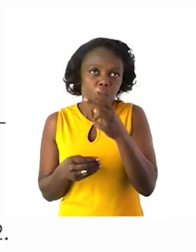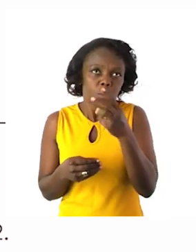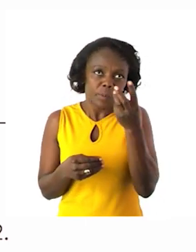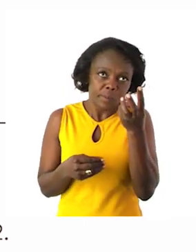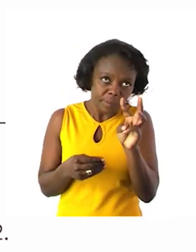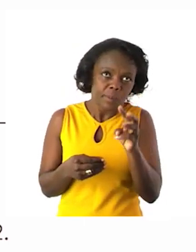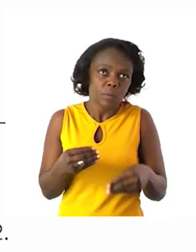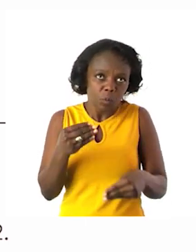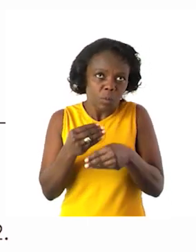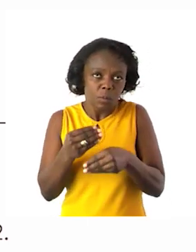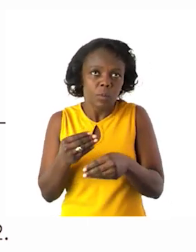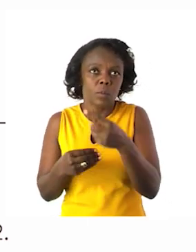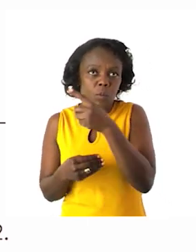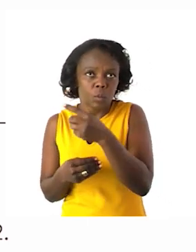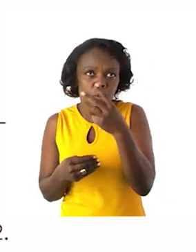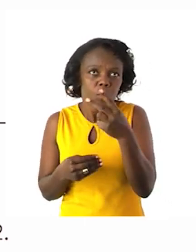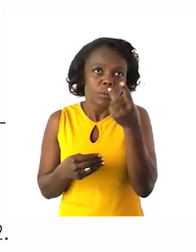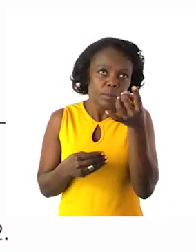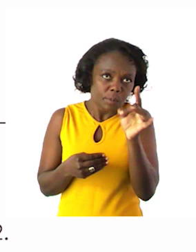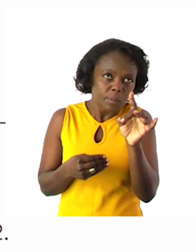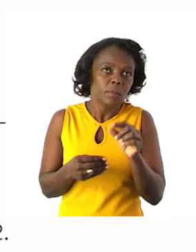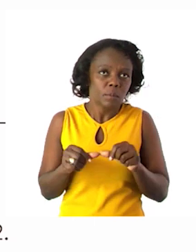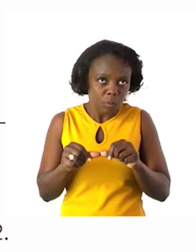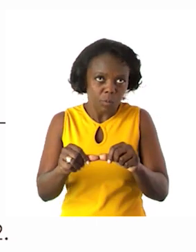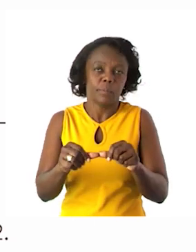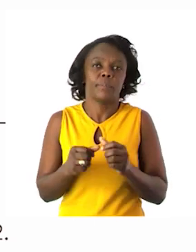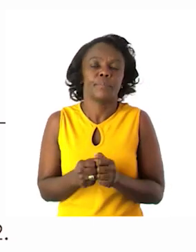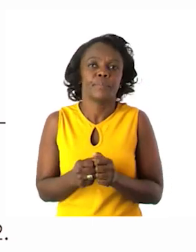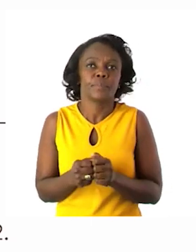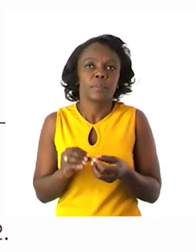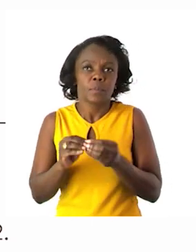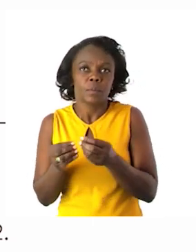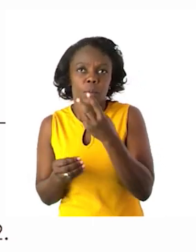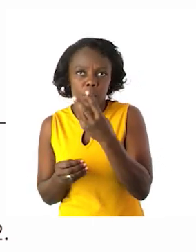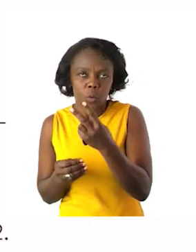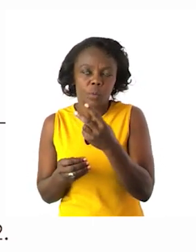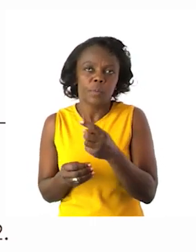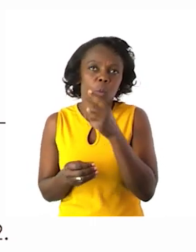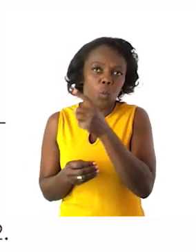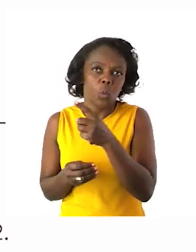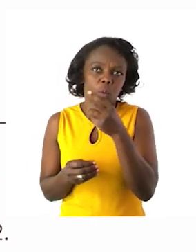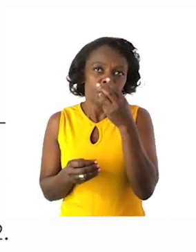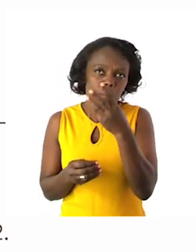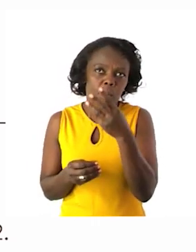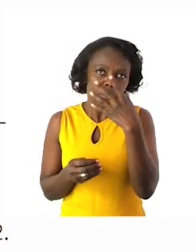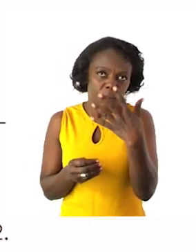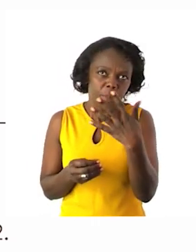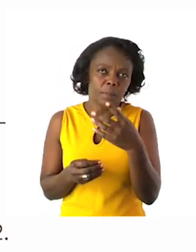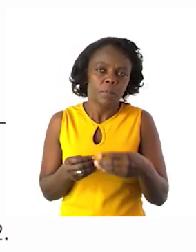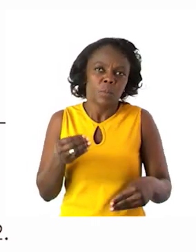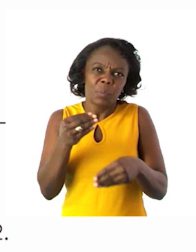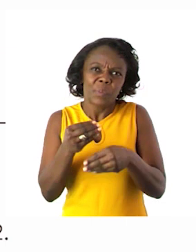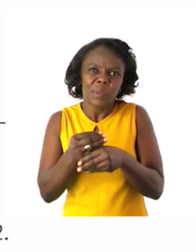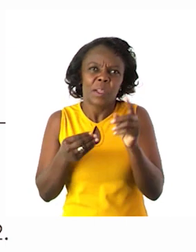In number 2 remember we have learned how to count in 5. We have learned how to count in 10s. We have learned now how to